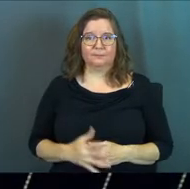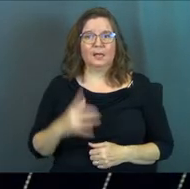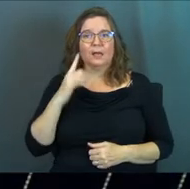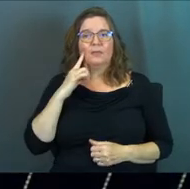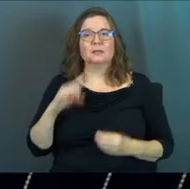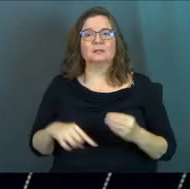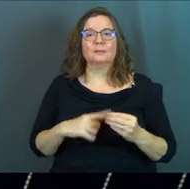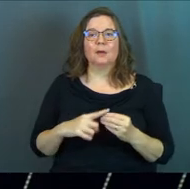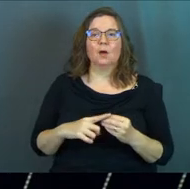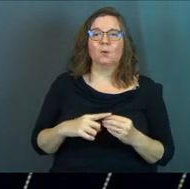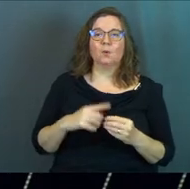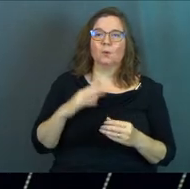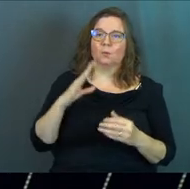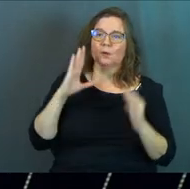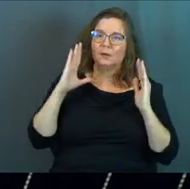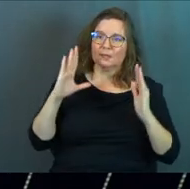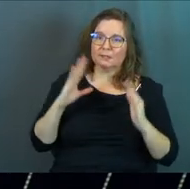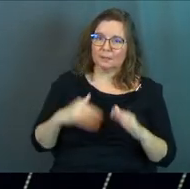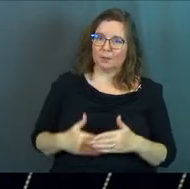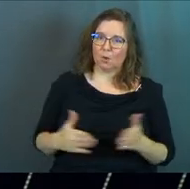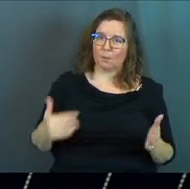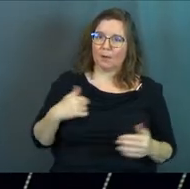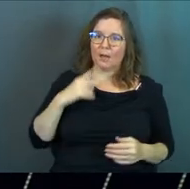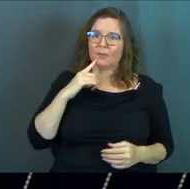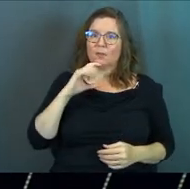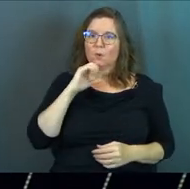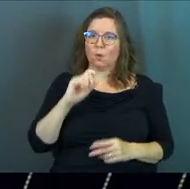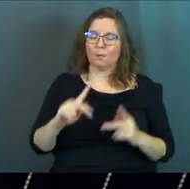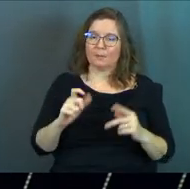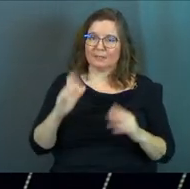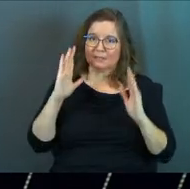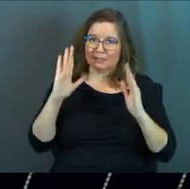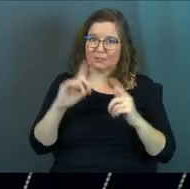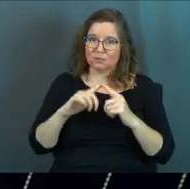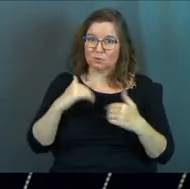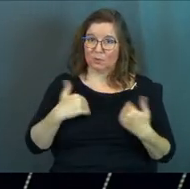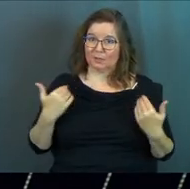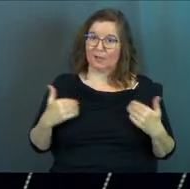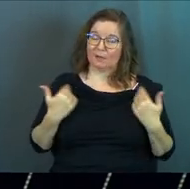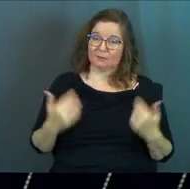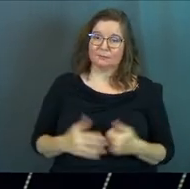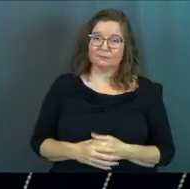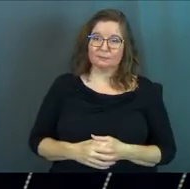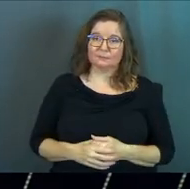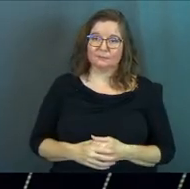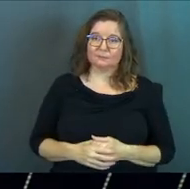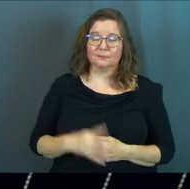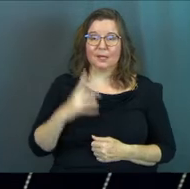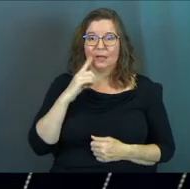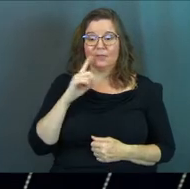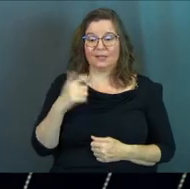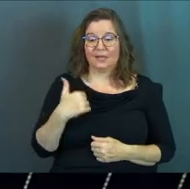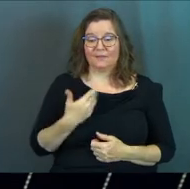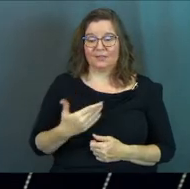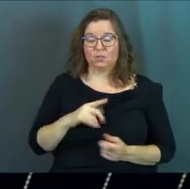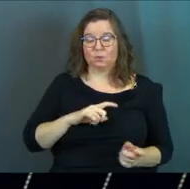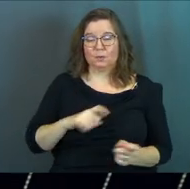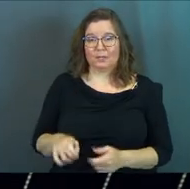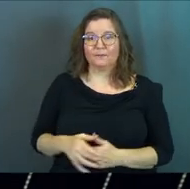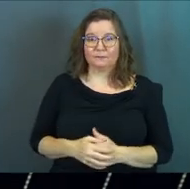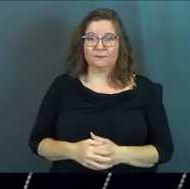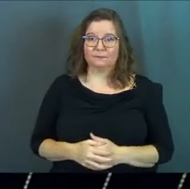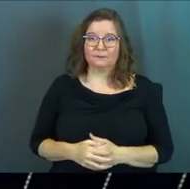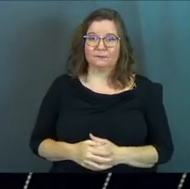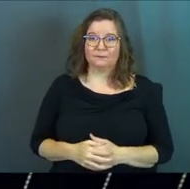I think this is about listening and being open. I think our old people need to listen to the young. I think they have things to give.